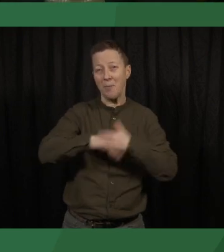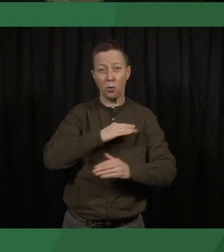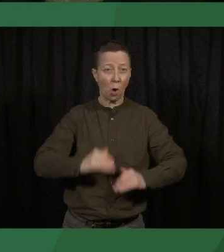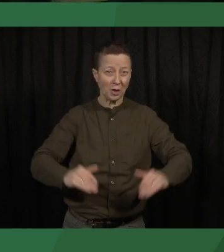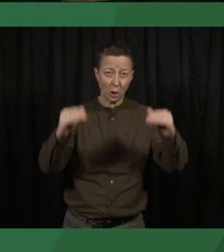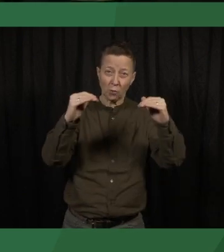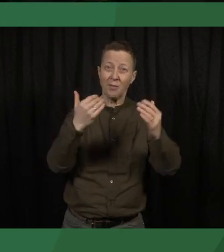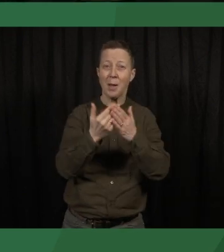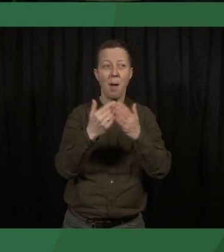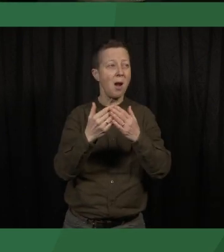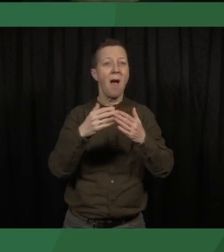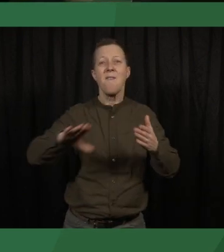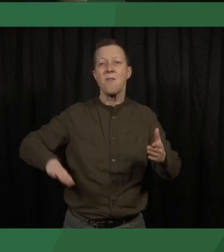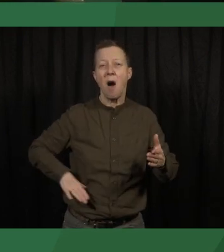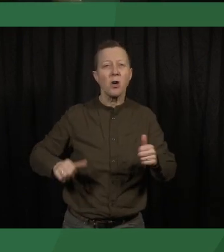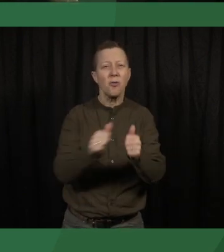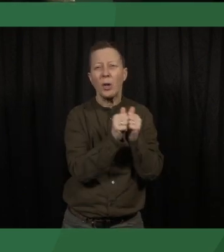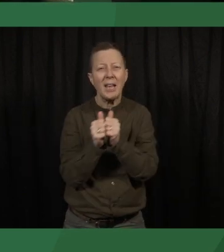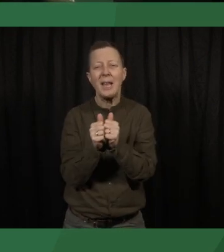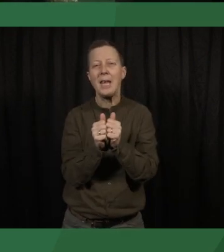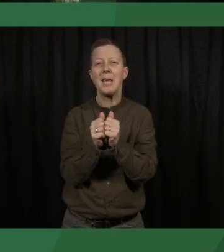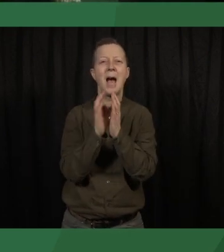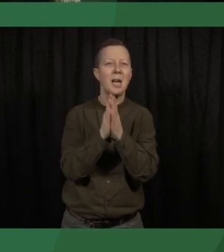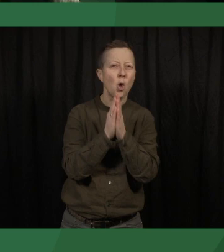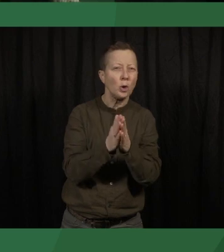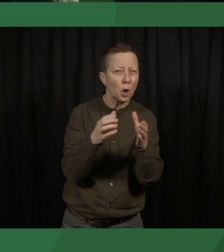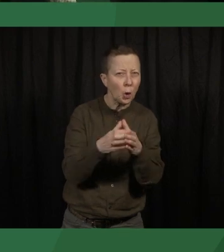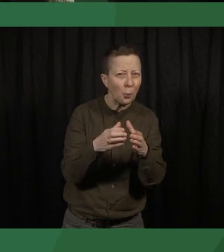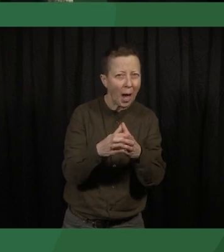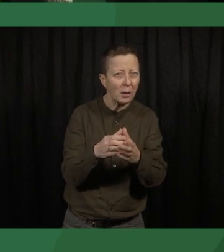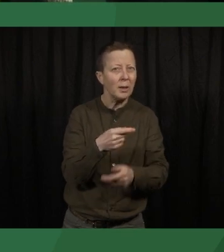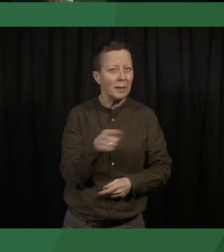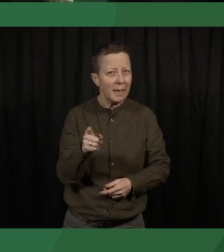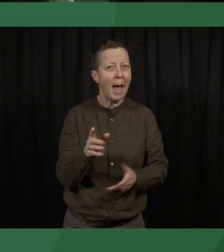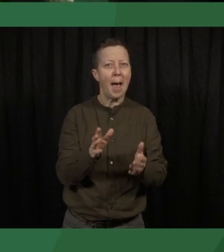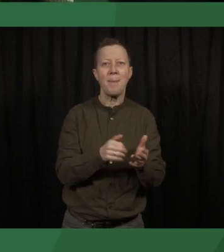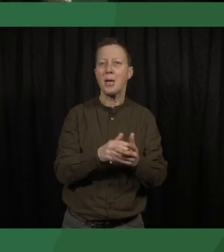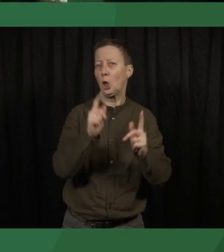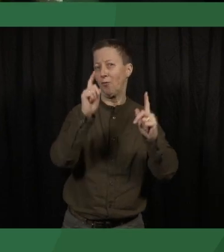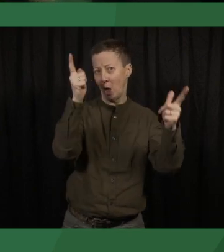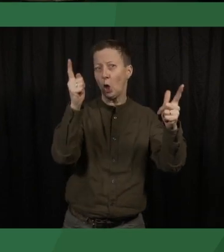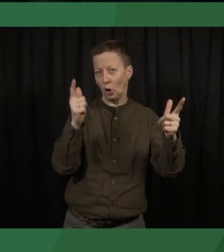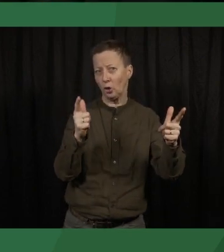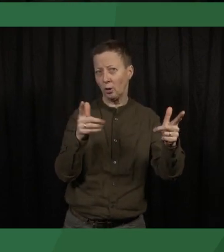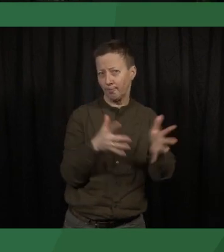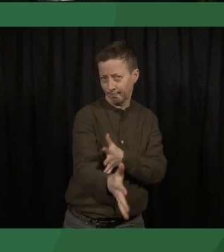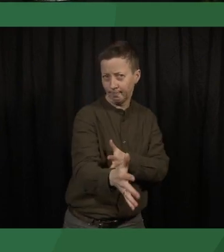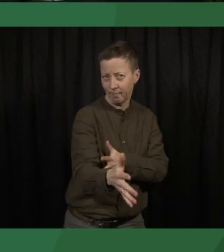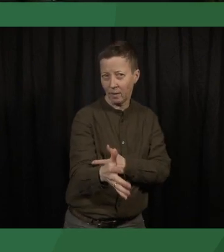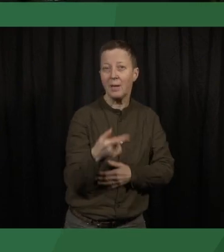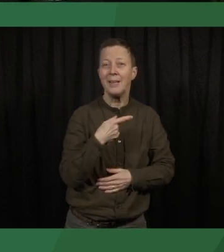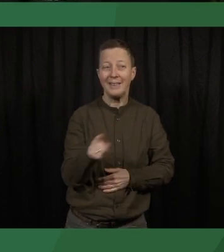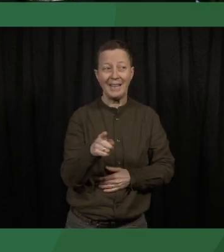such as unions, religious groups, tend to be more successful. These